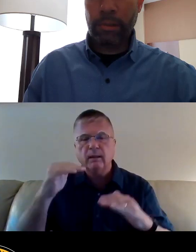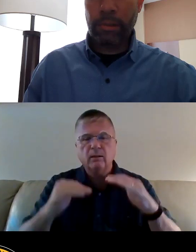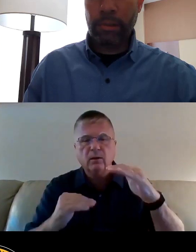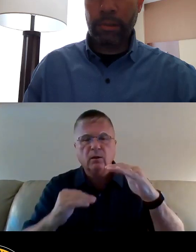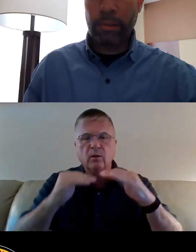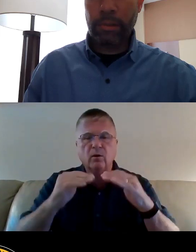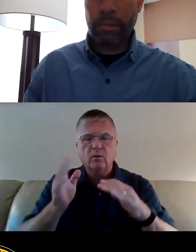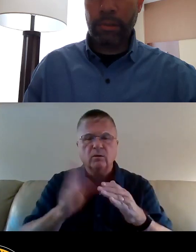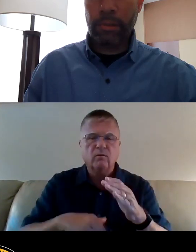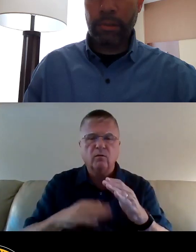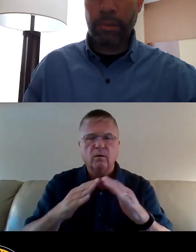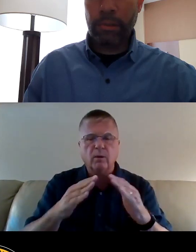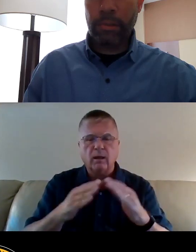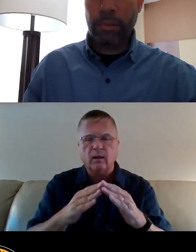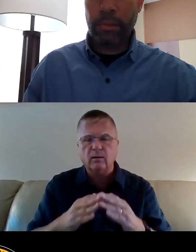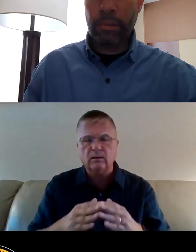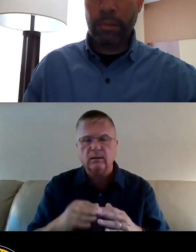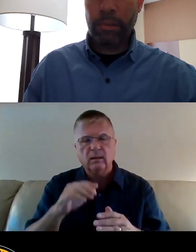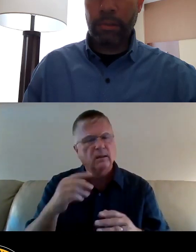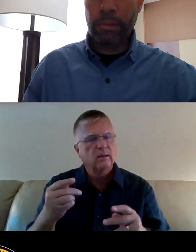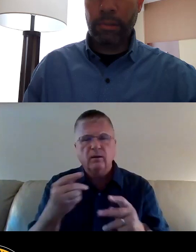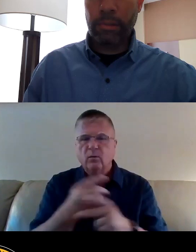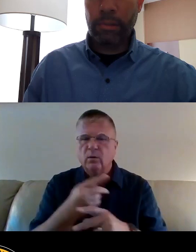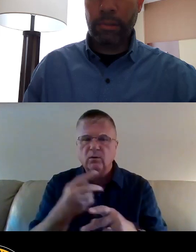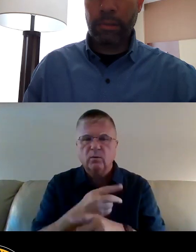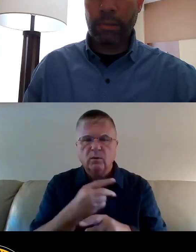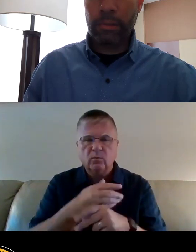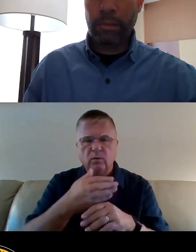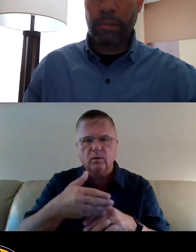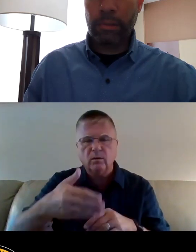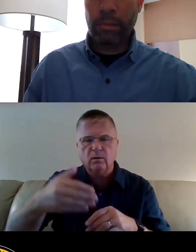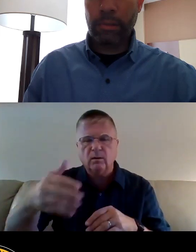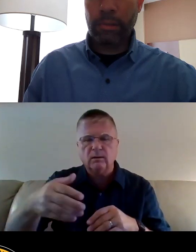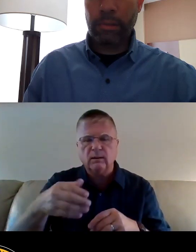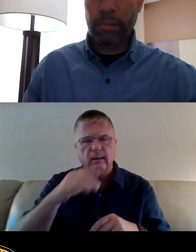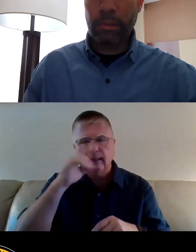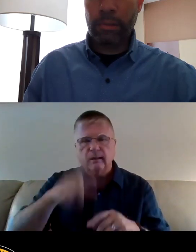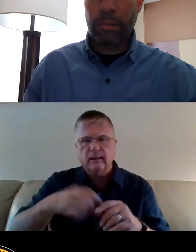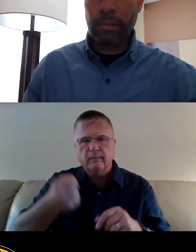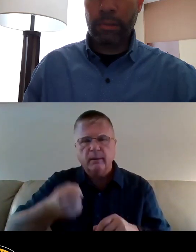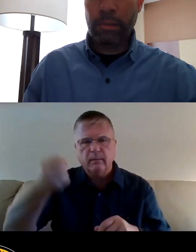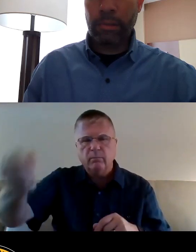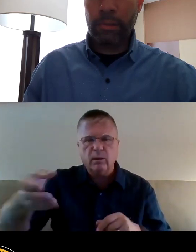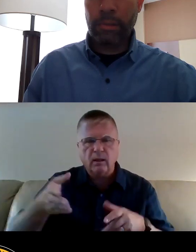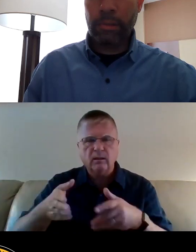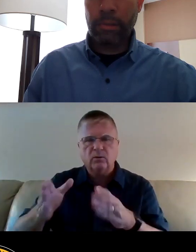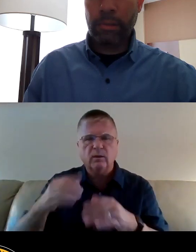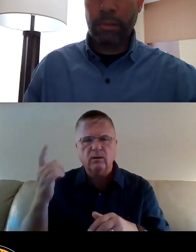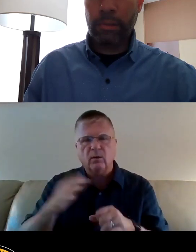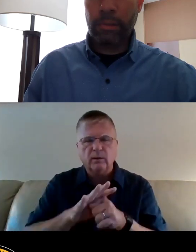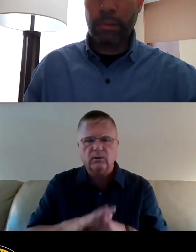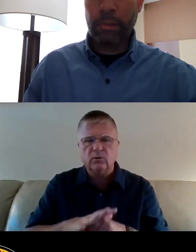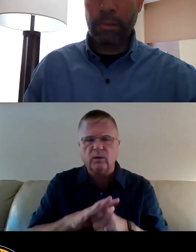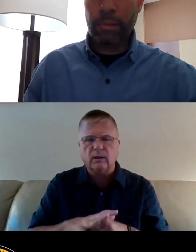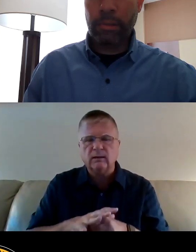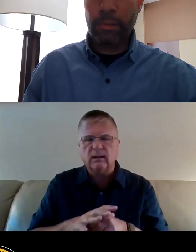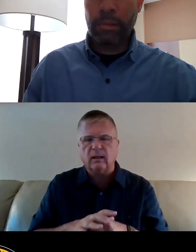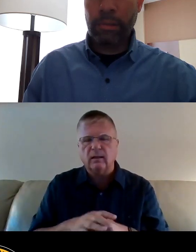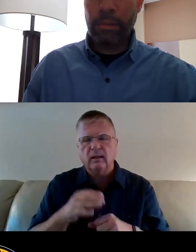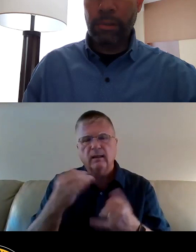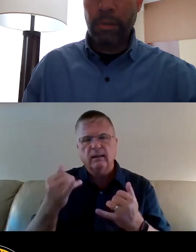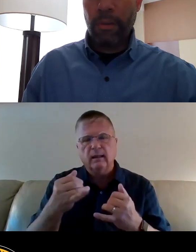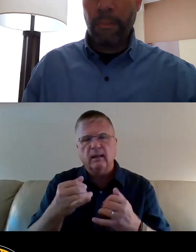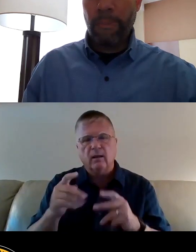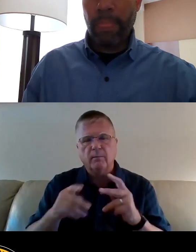The housing crisis is only going get worse. Kids are going to be put out on the streets. They're always stressed now because some of the parents are being evicted now.